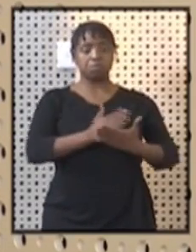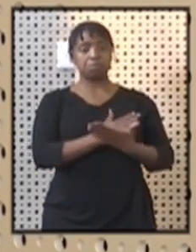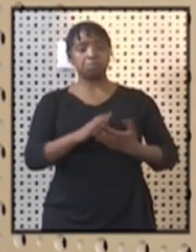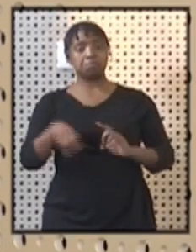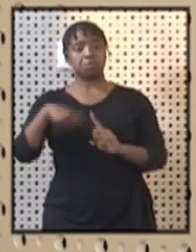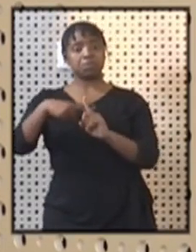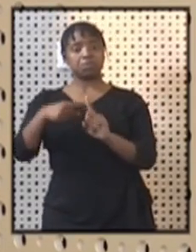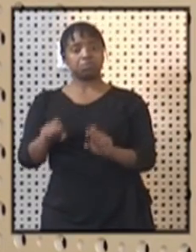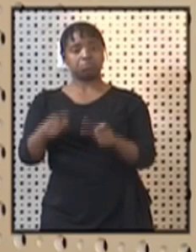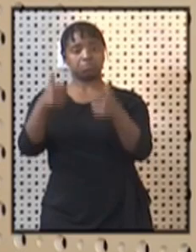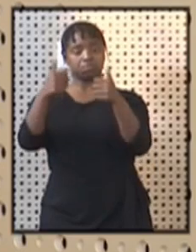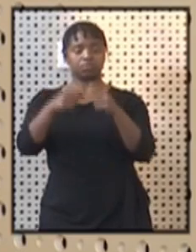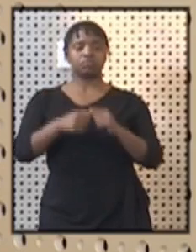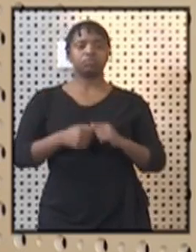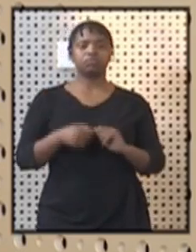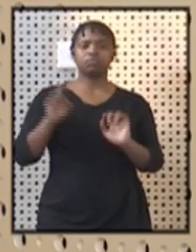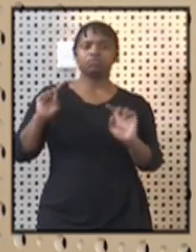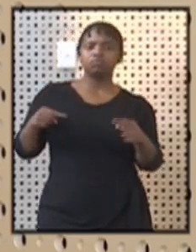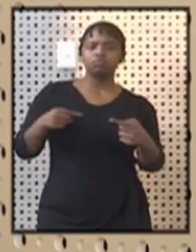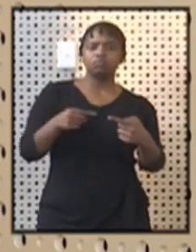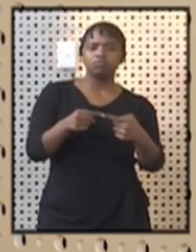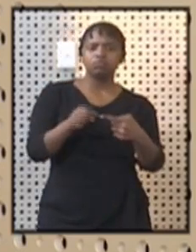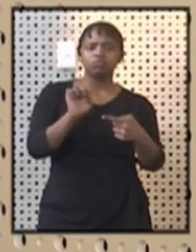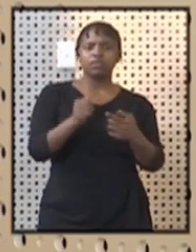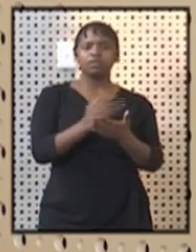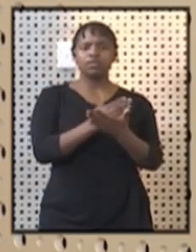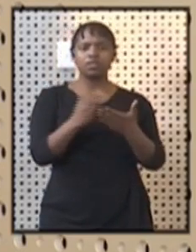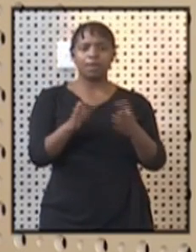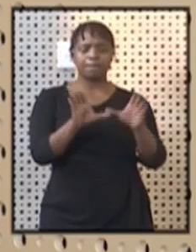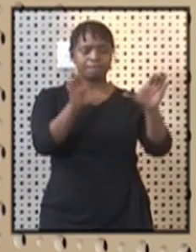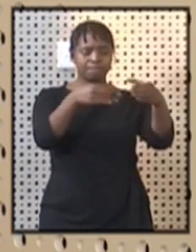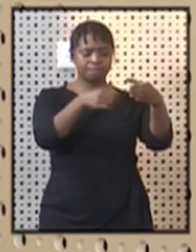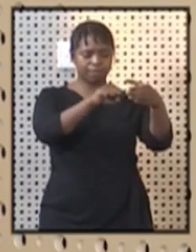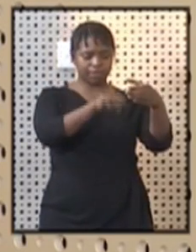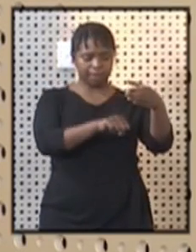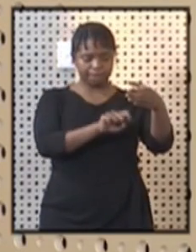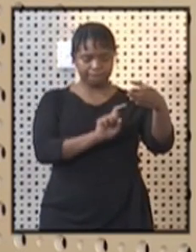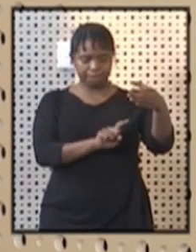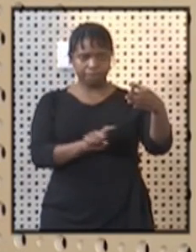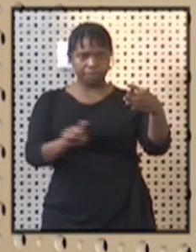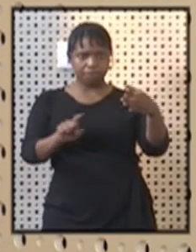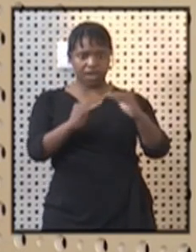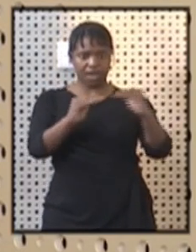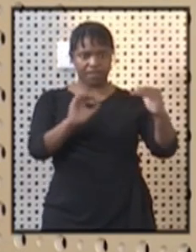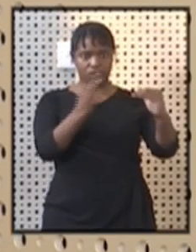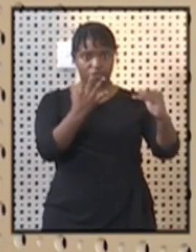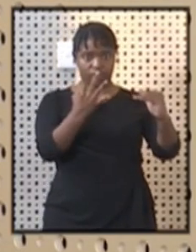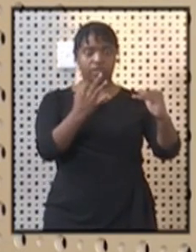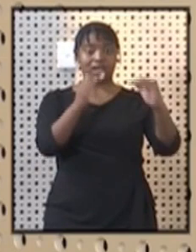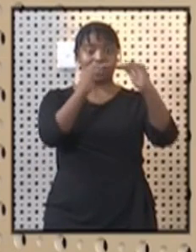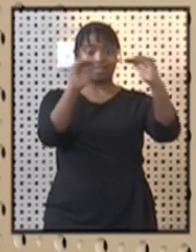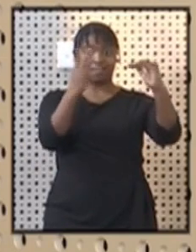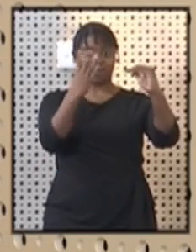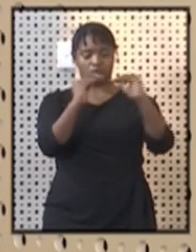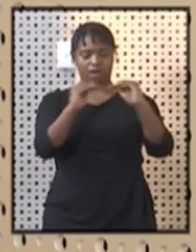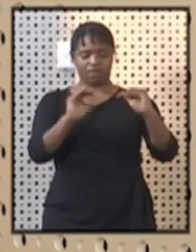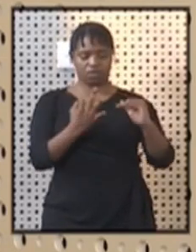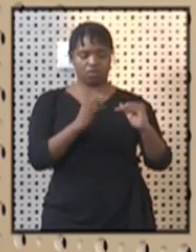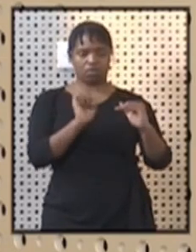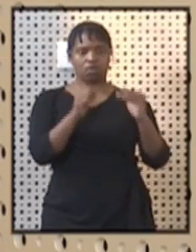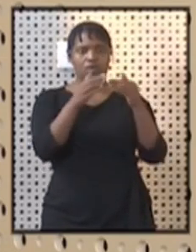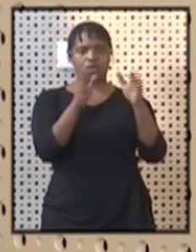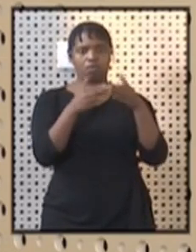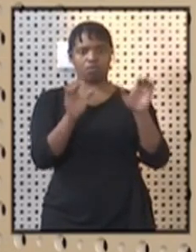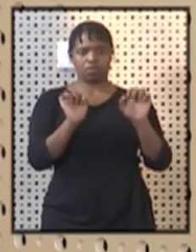along the way with various subsectors and activities opening under level three and level four. This